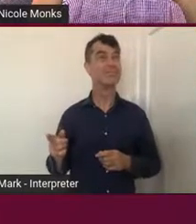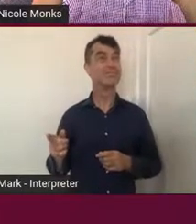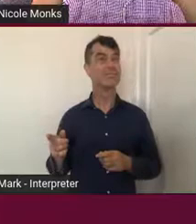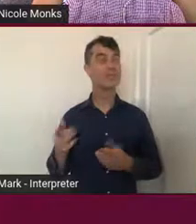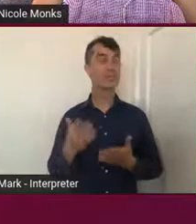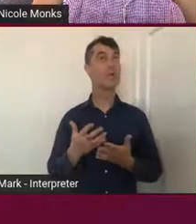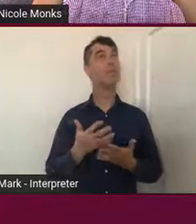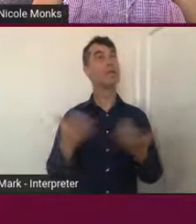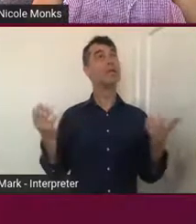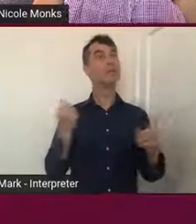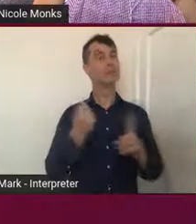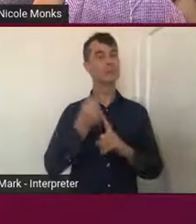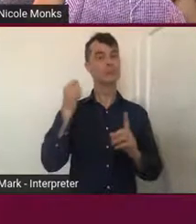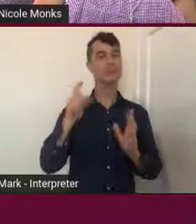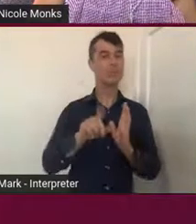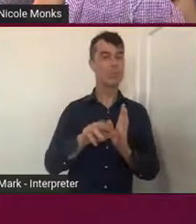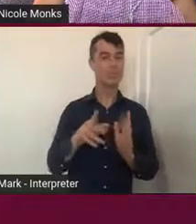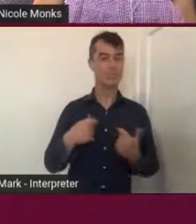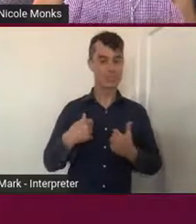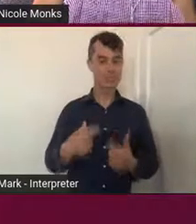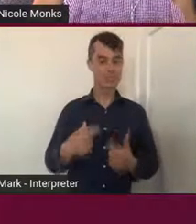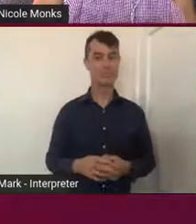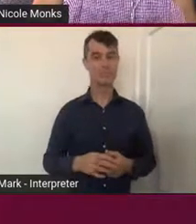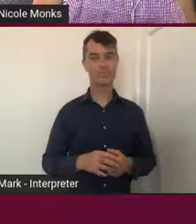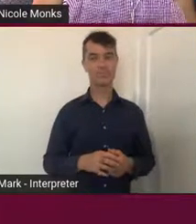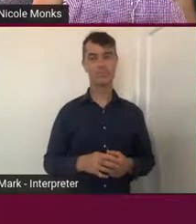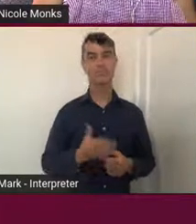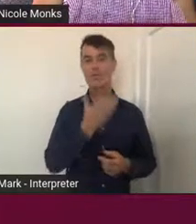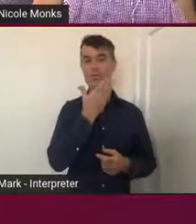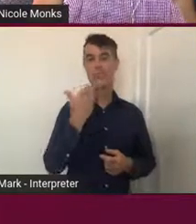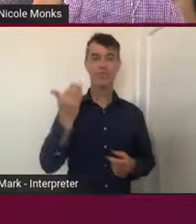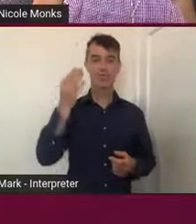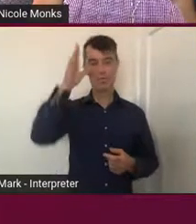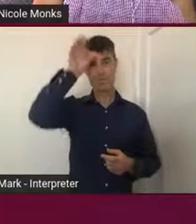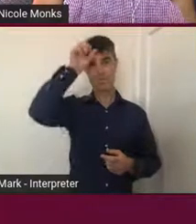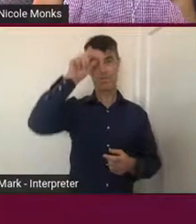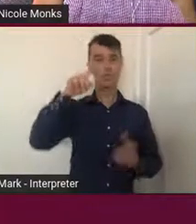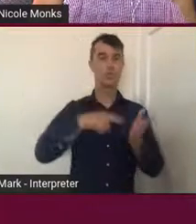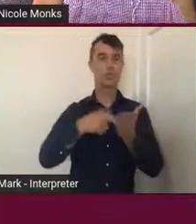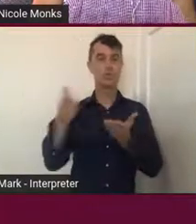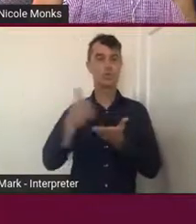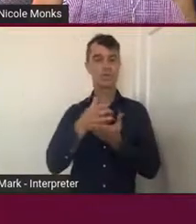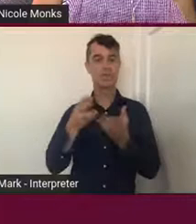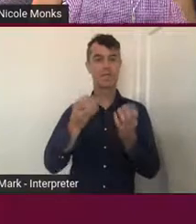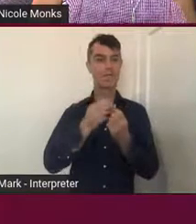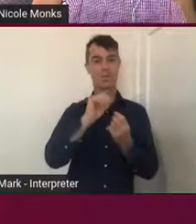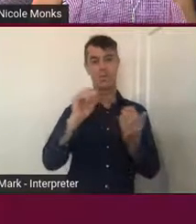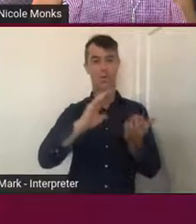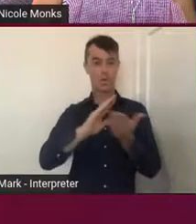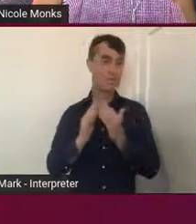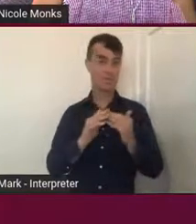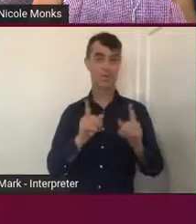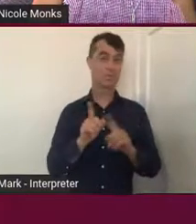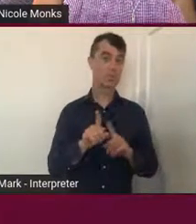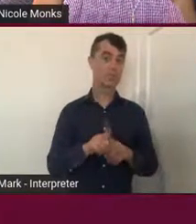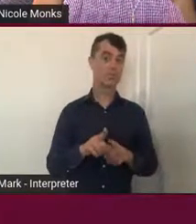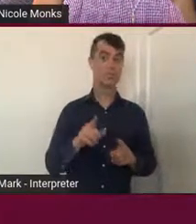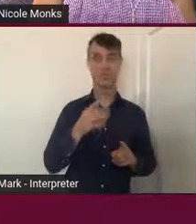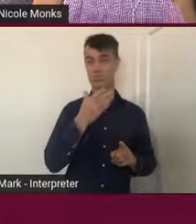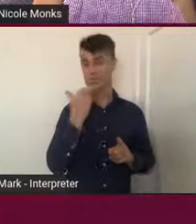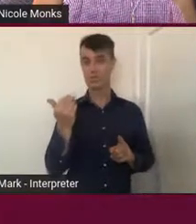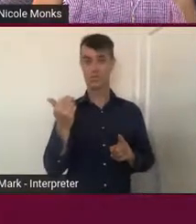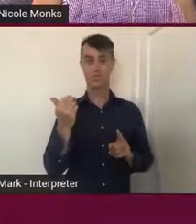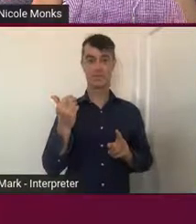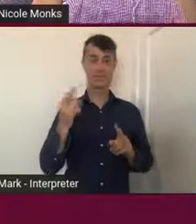moment. Yeah. And such a beautiful memory, I think, to share with your community as well. So, such beautiful